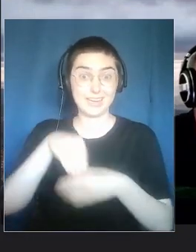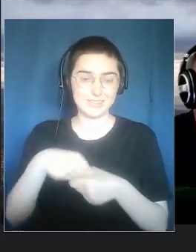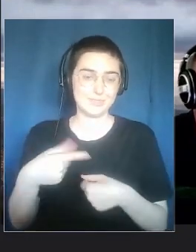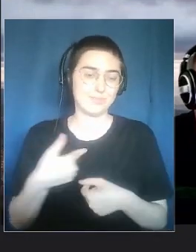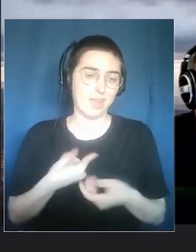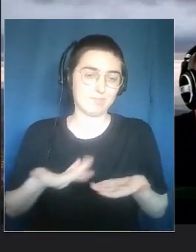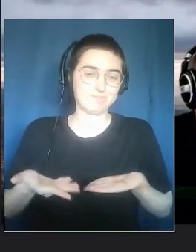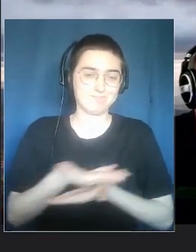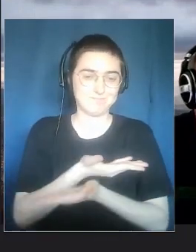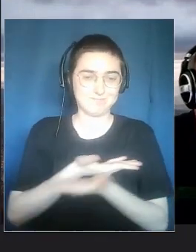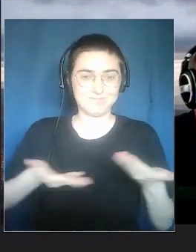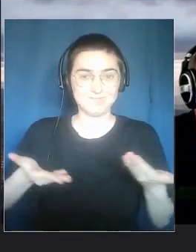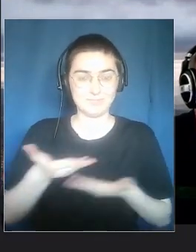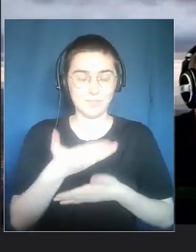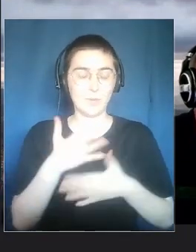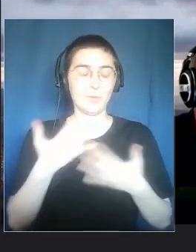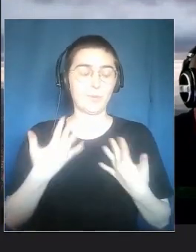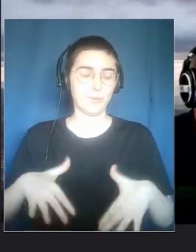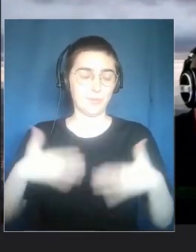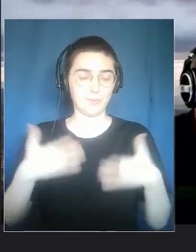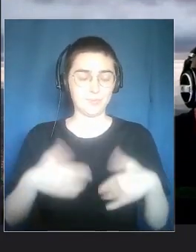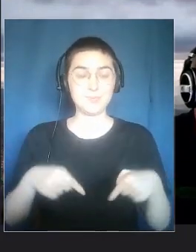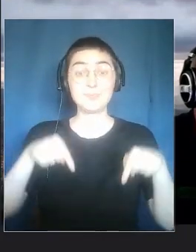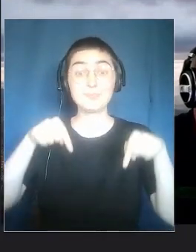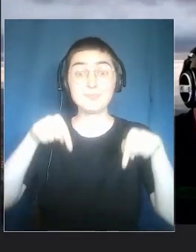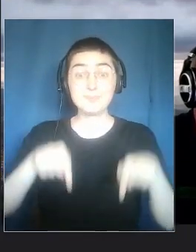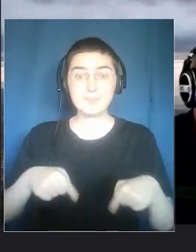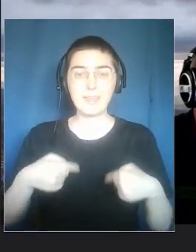with which I work.